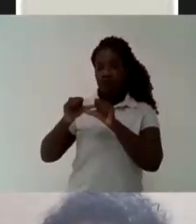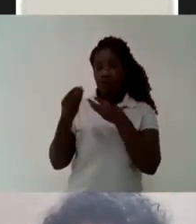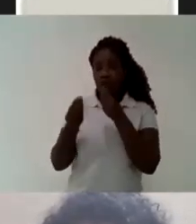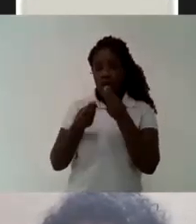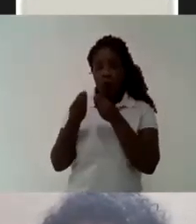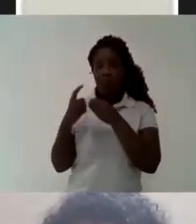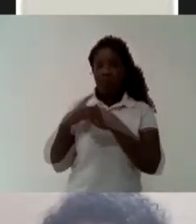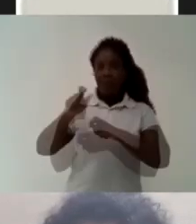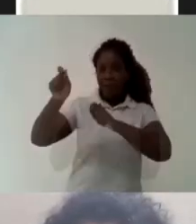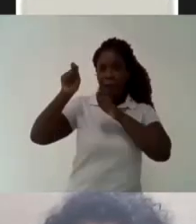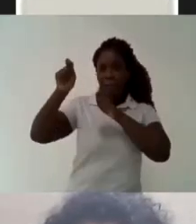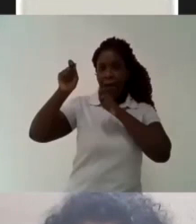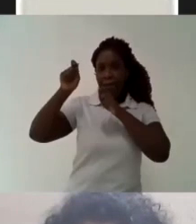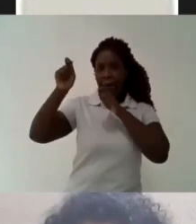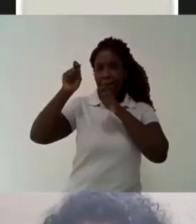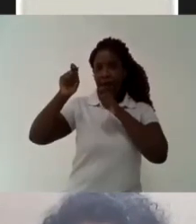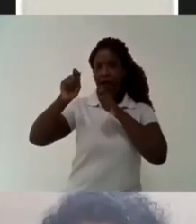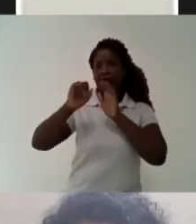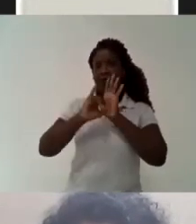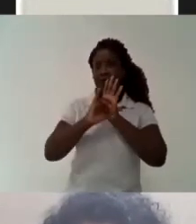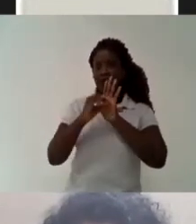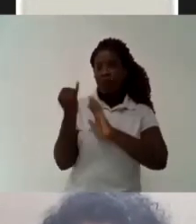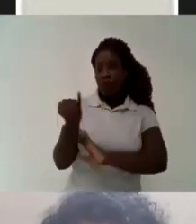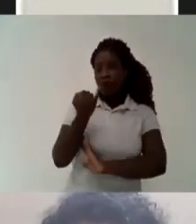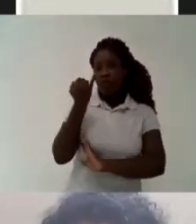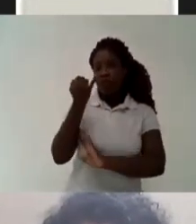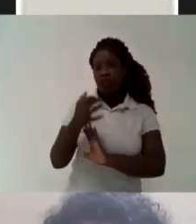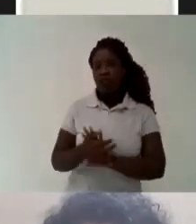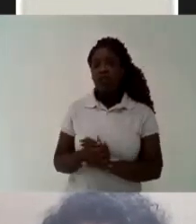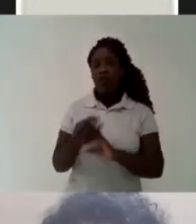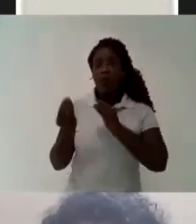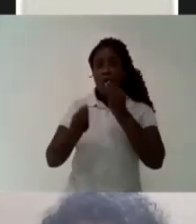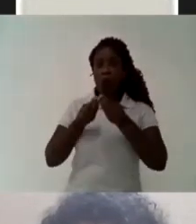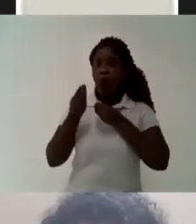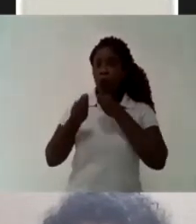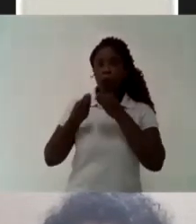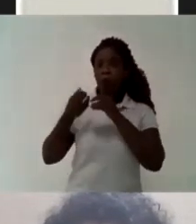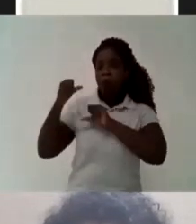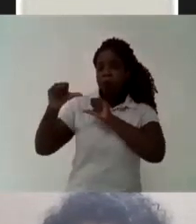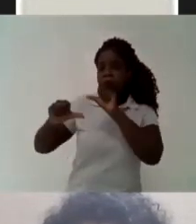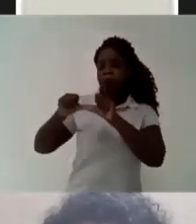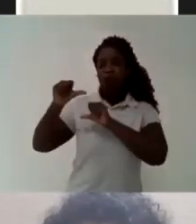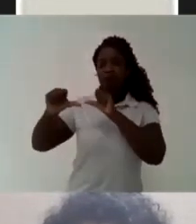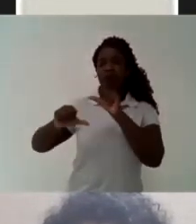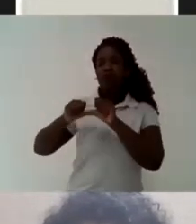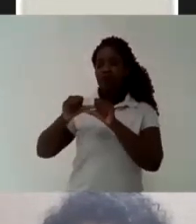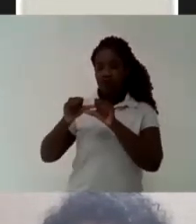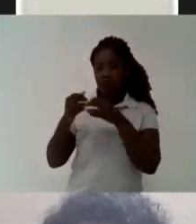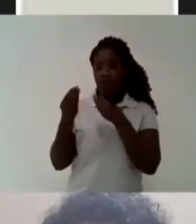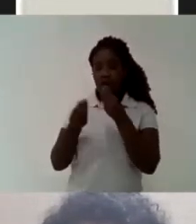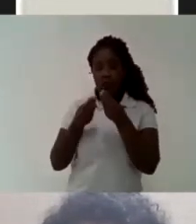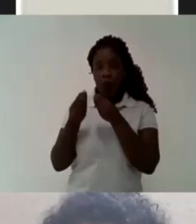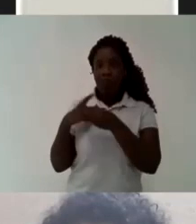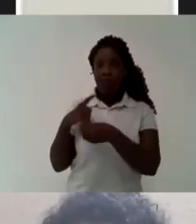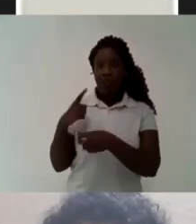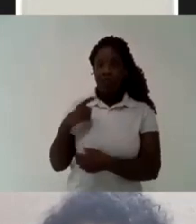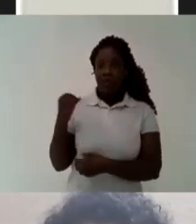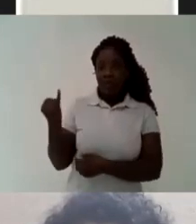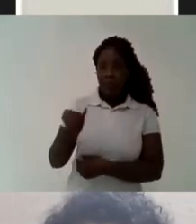important historical importance Has maintained itself relevant for the students nowadays